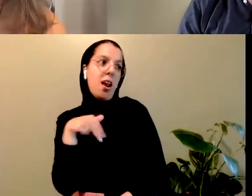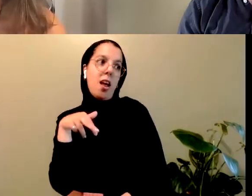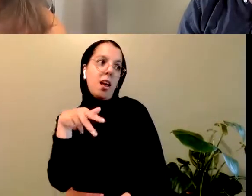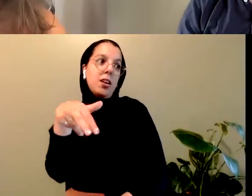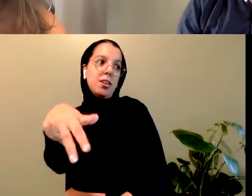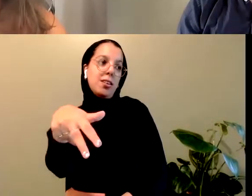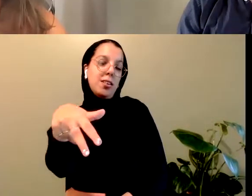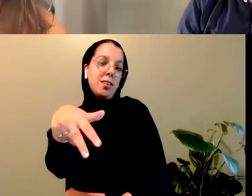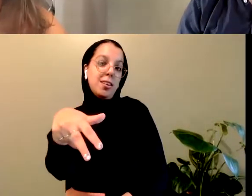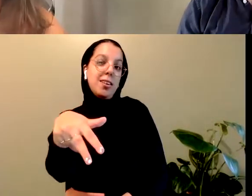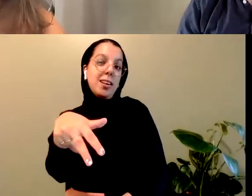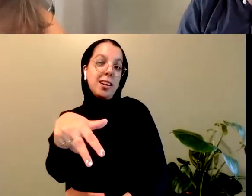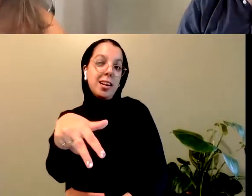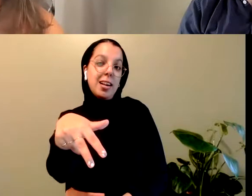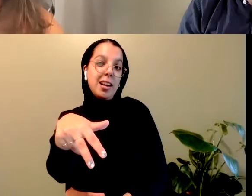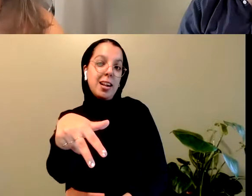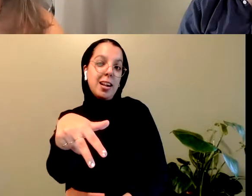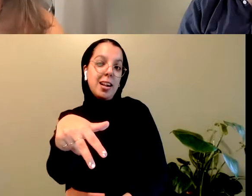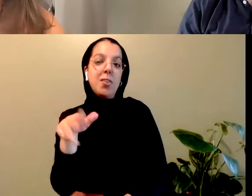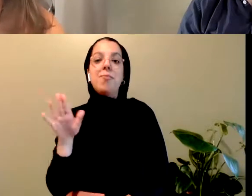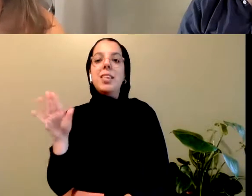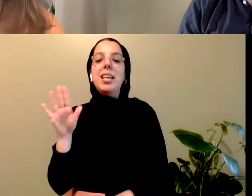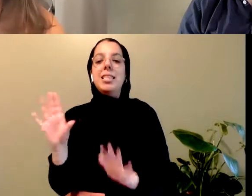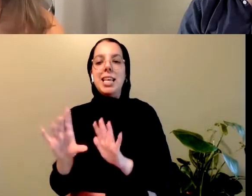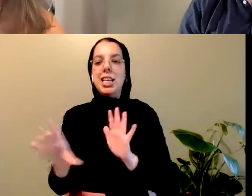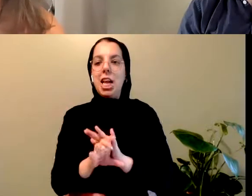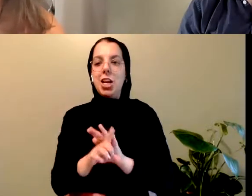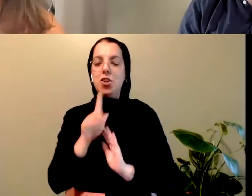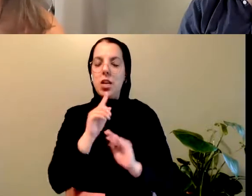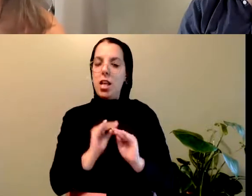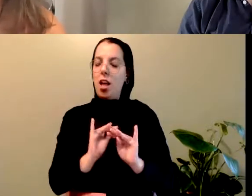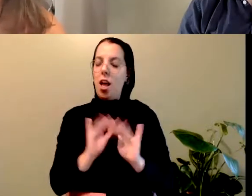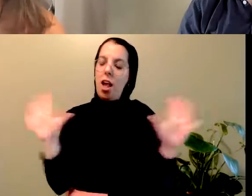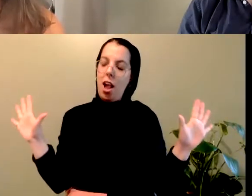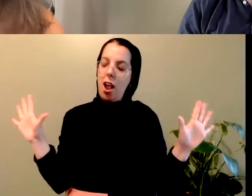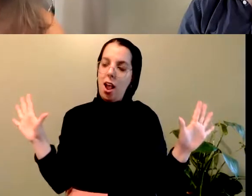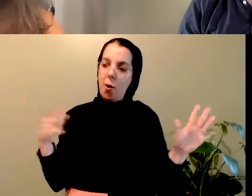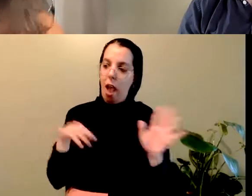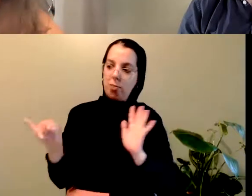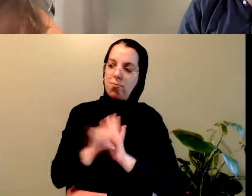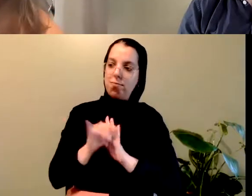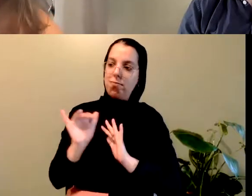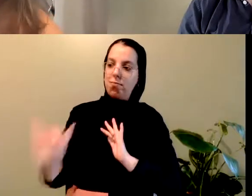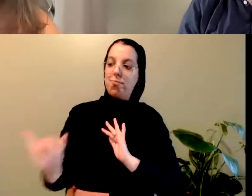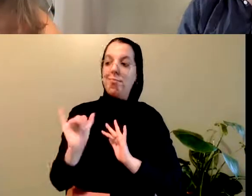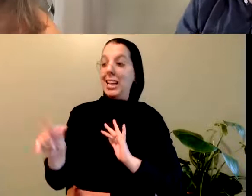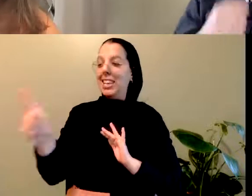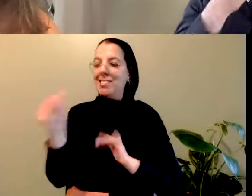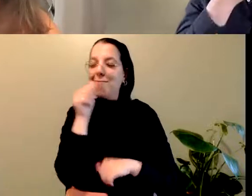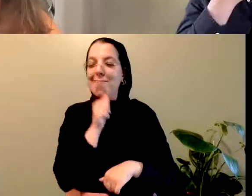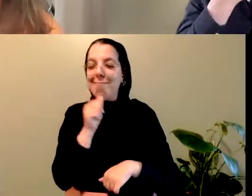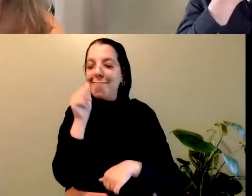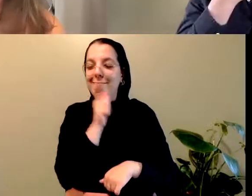And at this point, the strength of this character becomes crystal clear. And that despite all the hardships and the harms